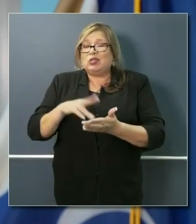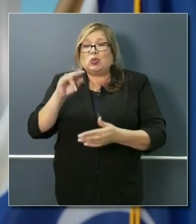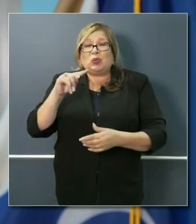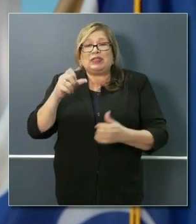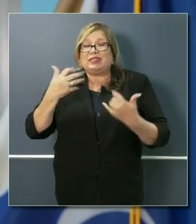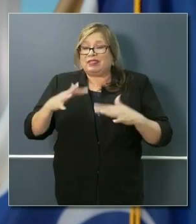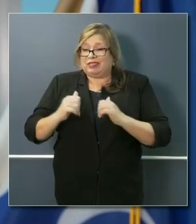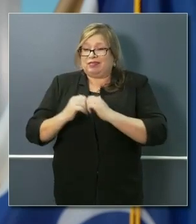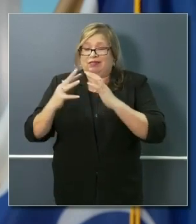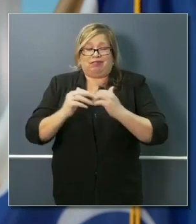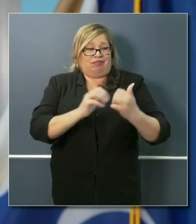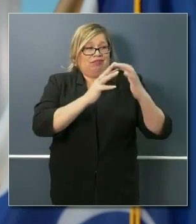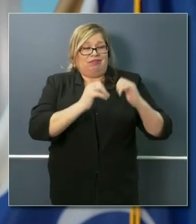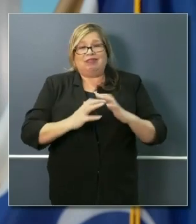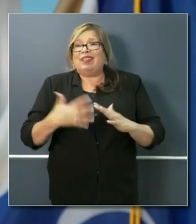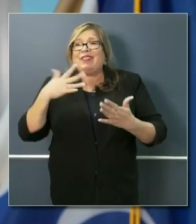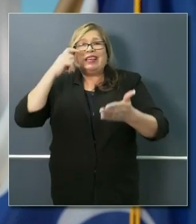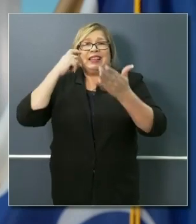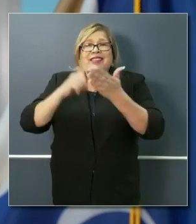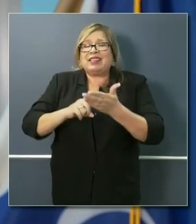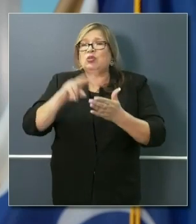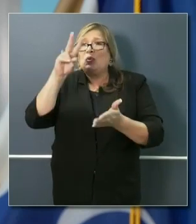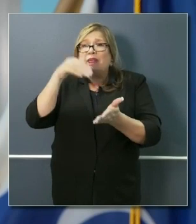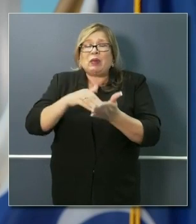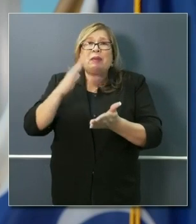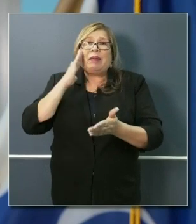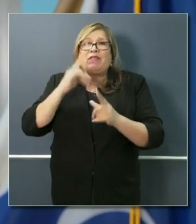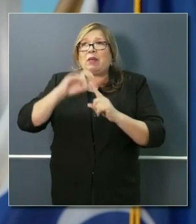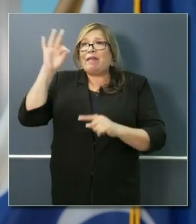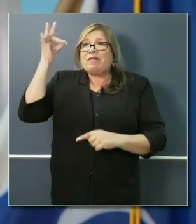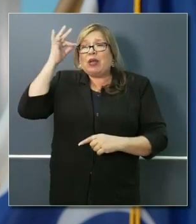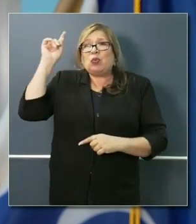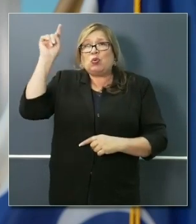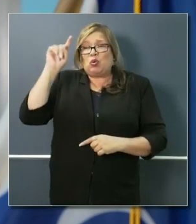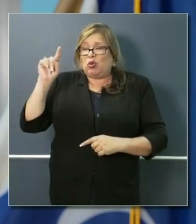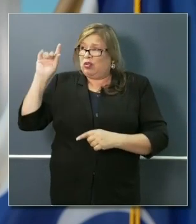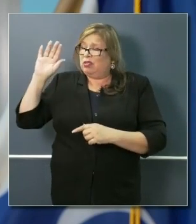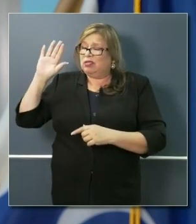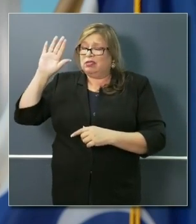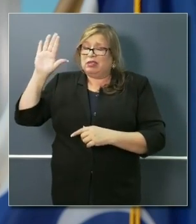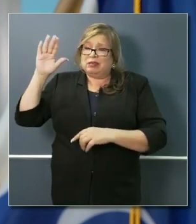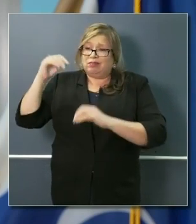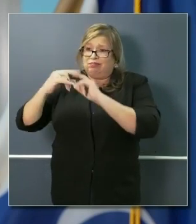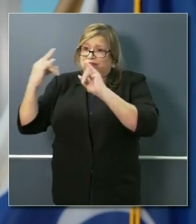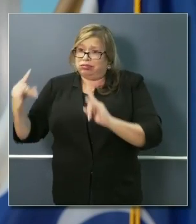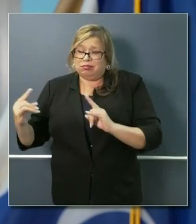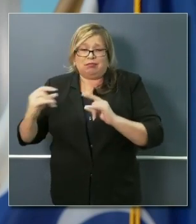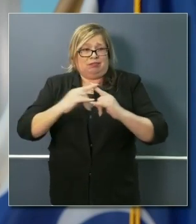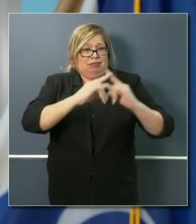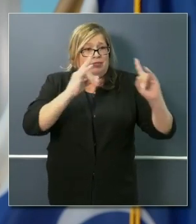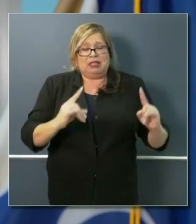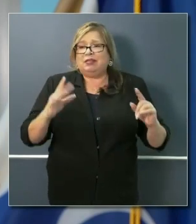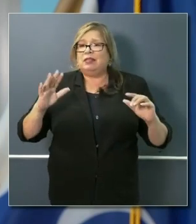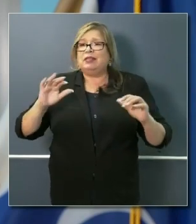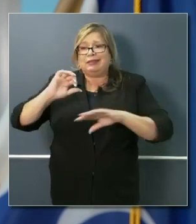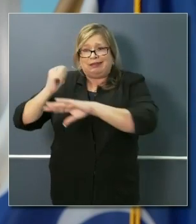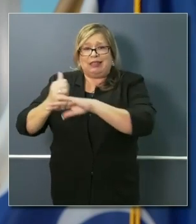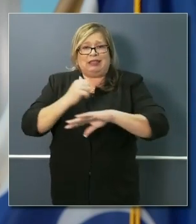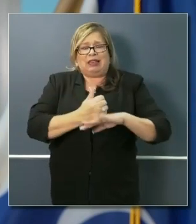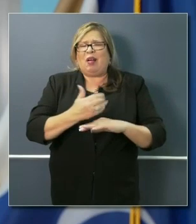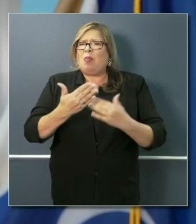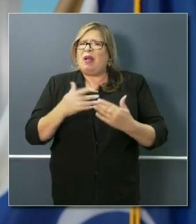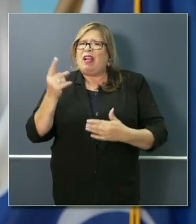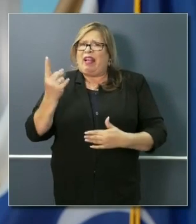sites have been identified, the 2,000 beds that come from the federal cache. We have half of them already